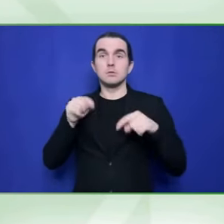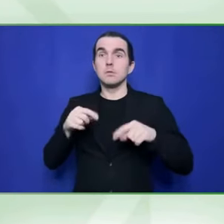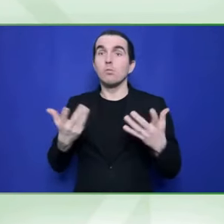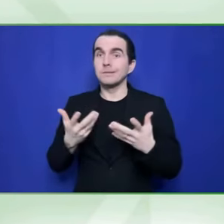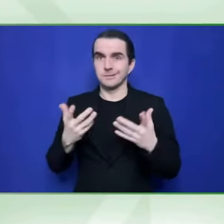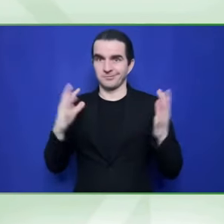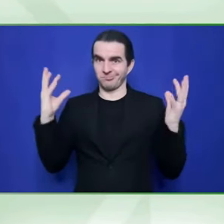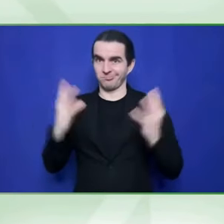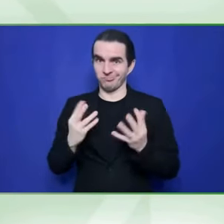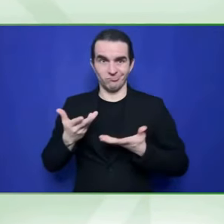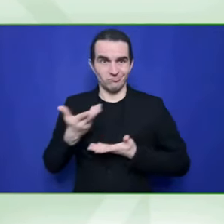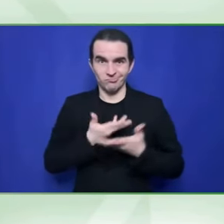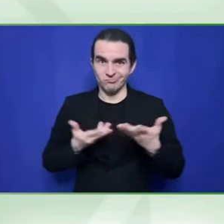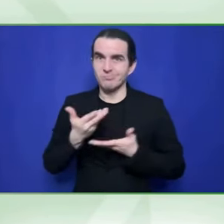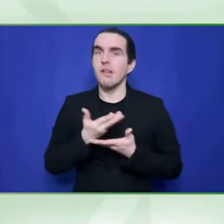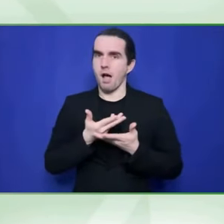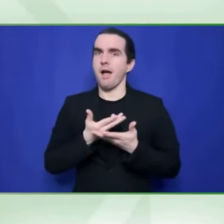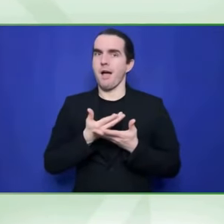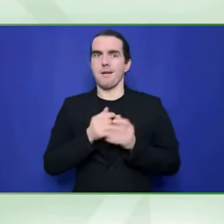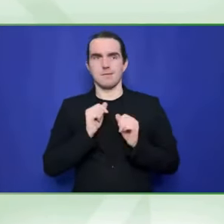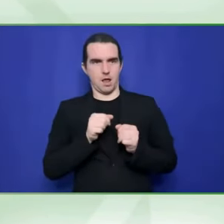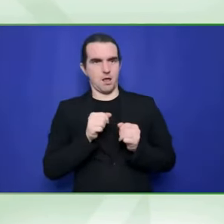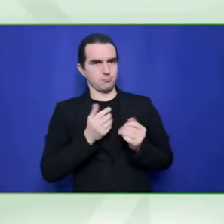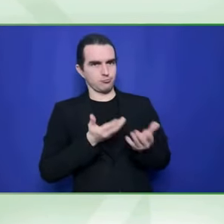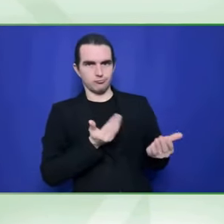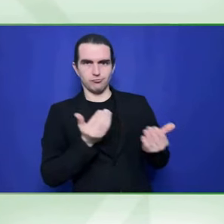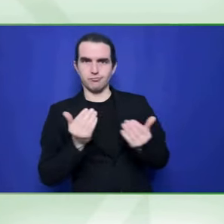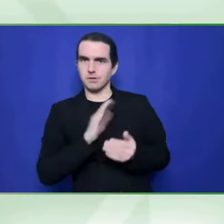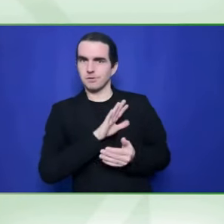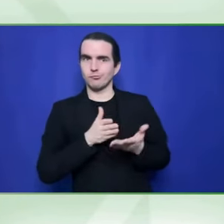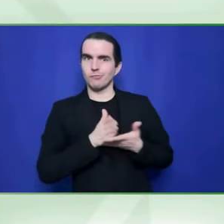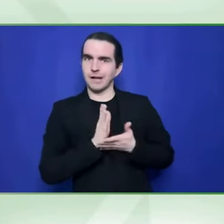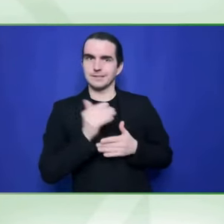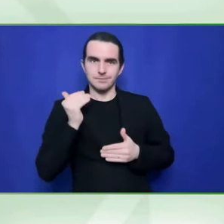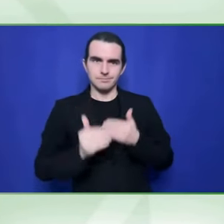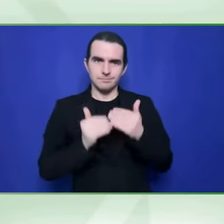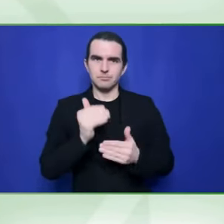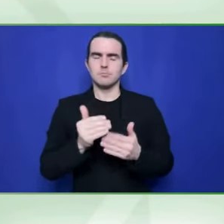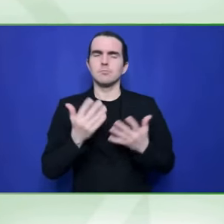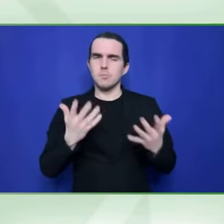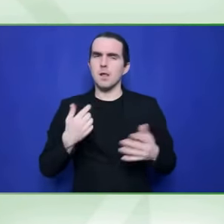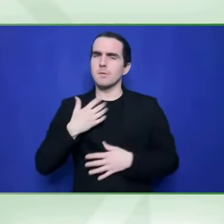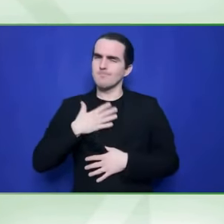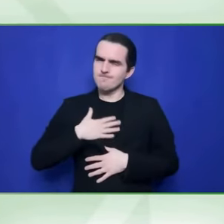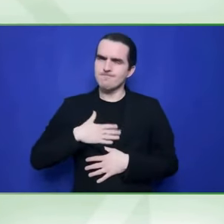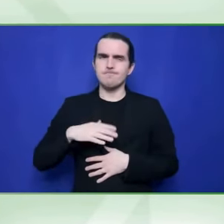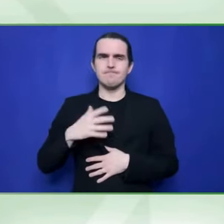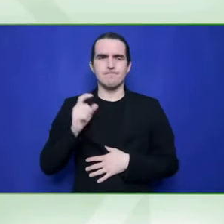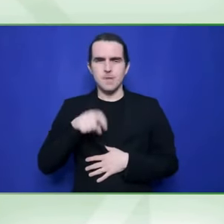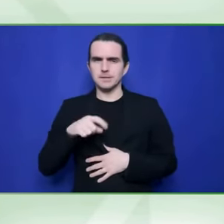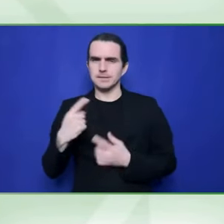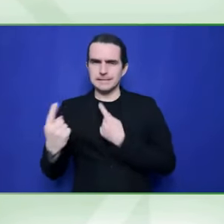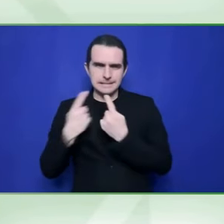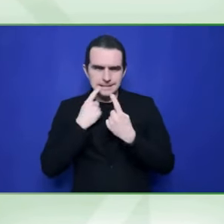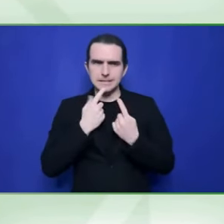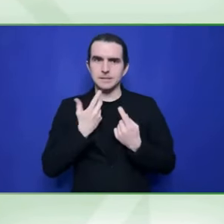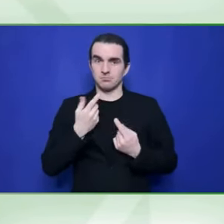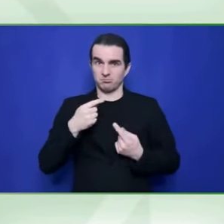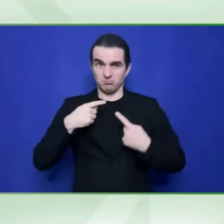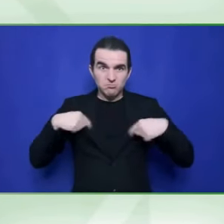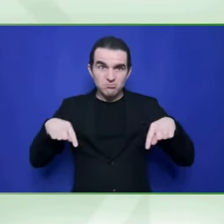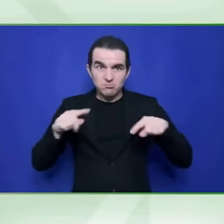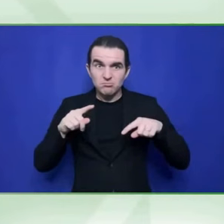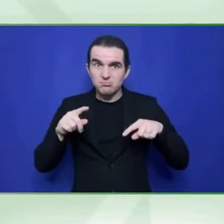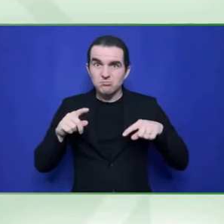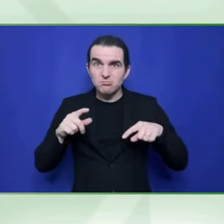other people will be in the positions that we are in now. And if we don't do something about it, they're not going to do anything about it unless they